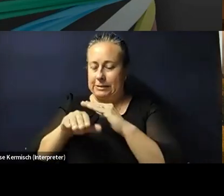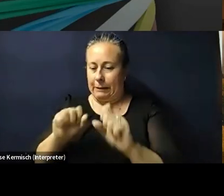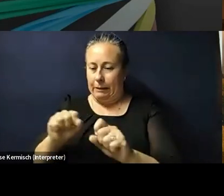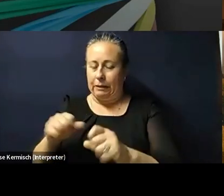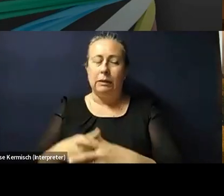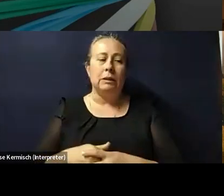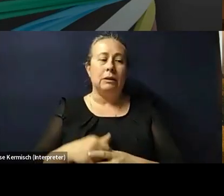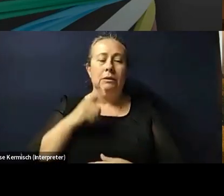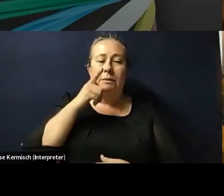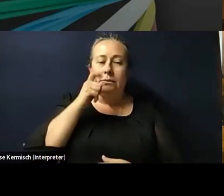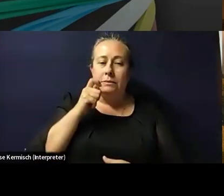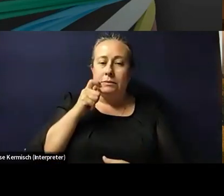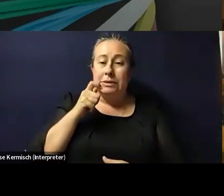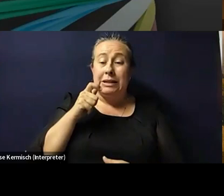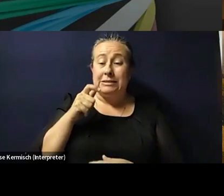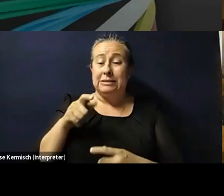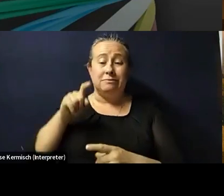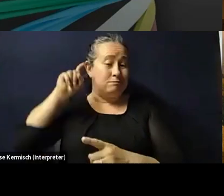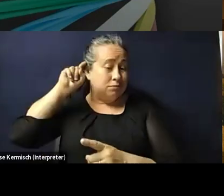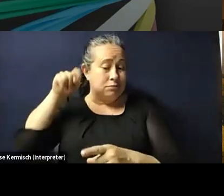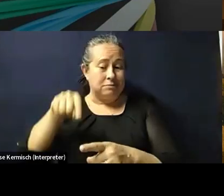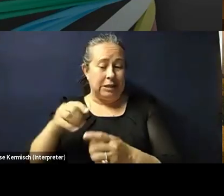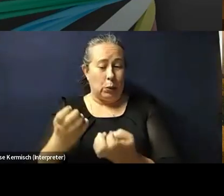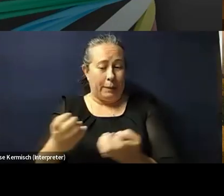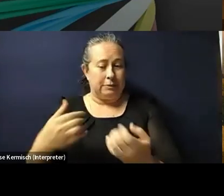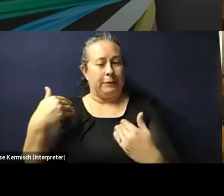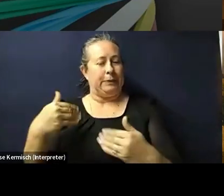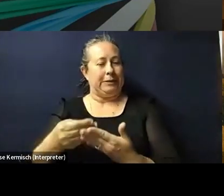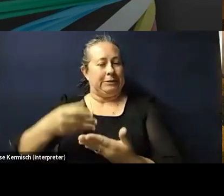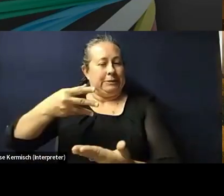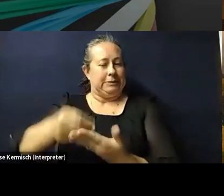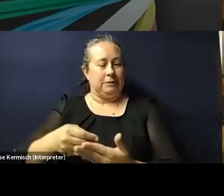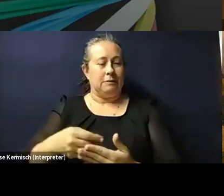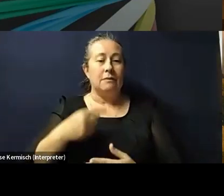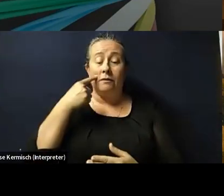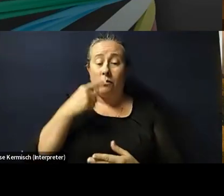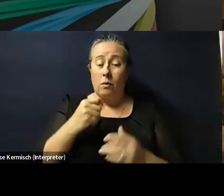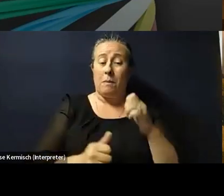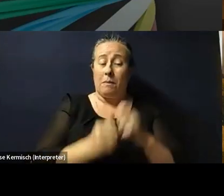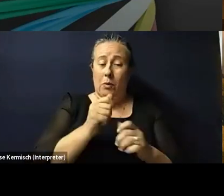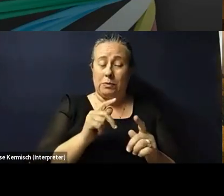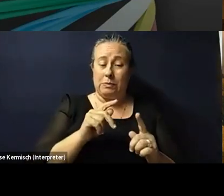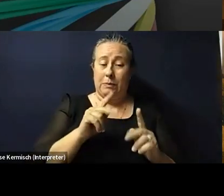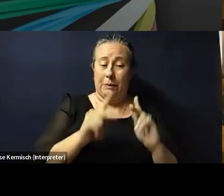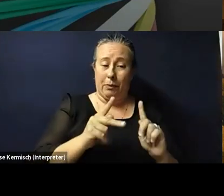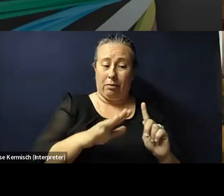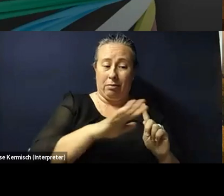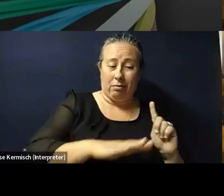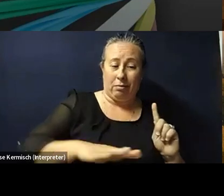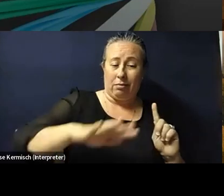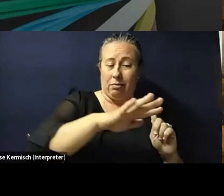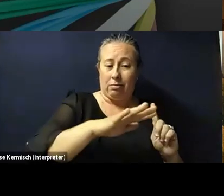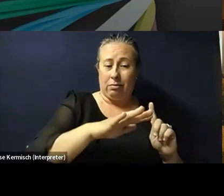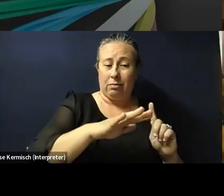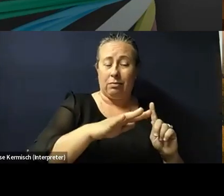it's expensive, right? And so, for the large majority of the population, which